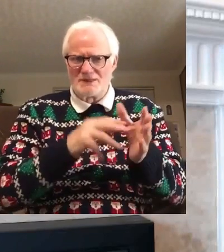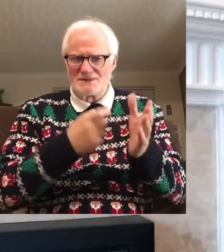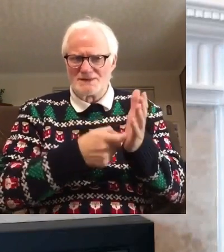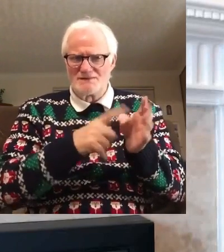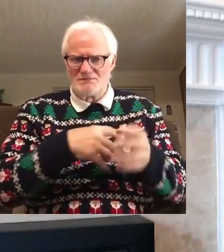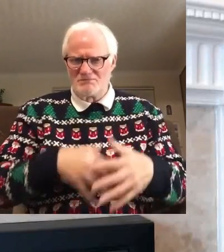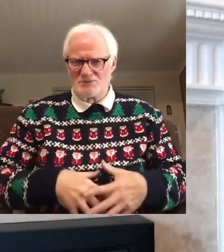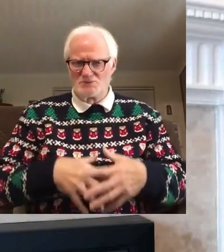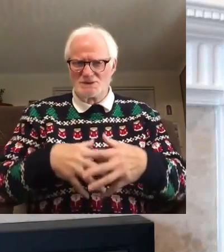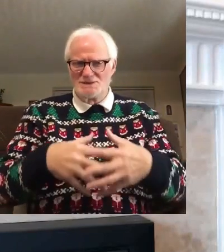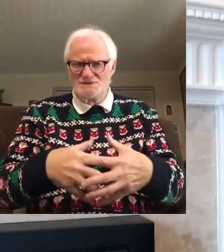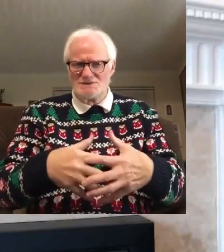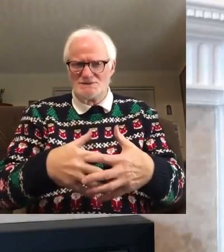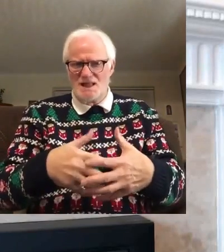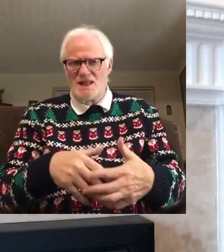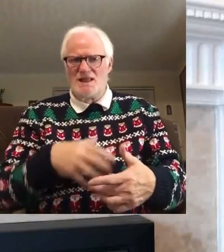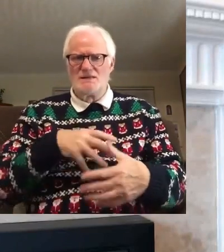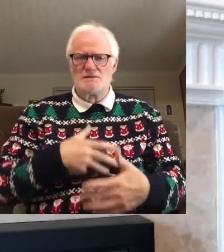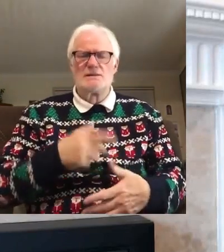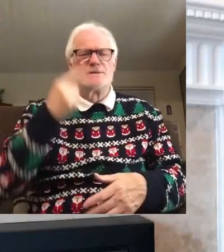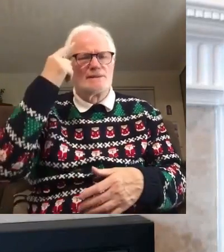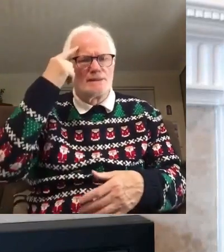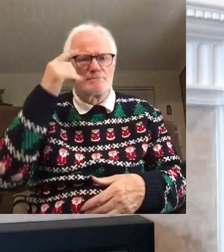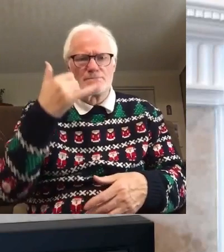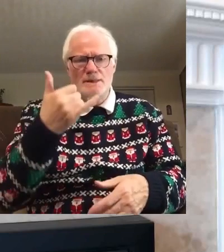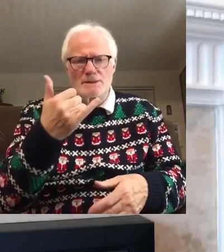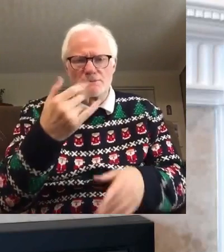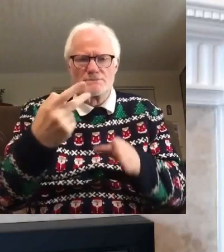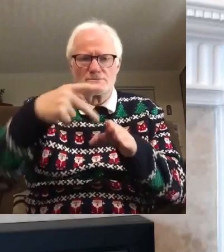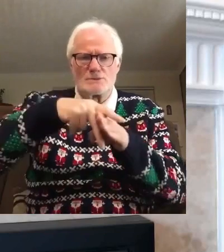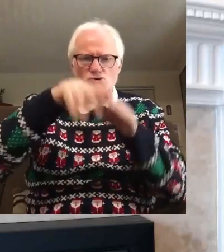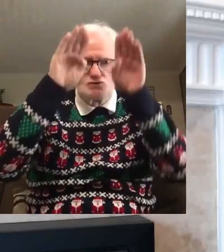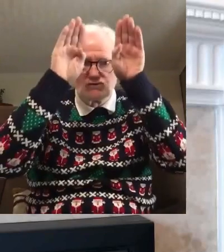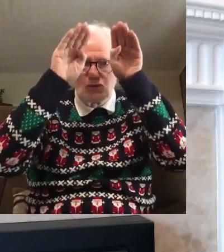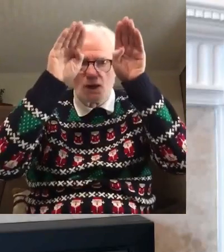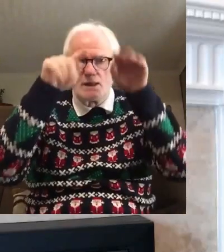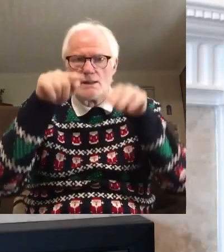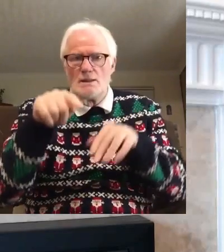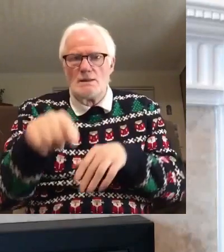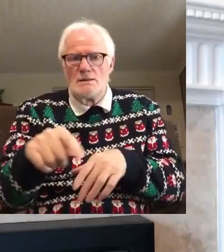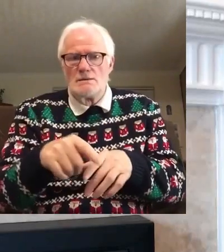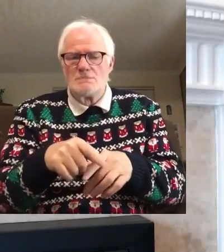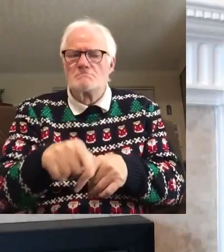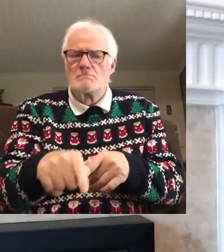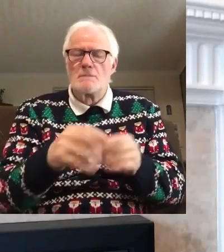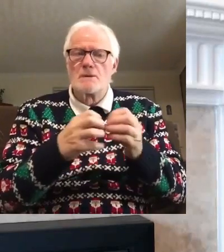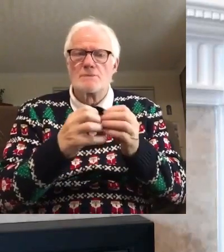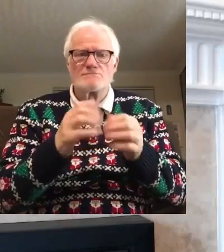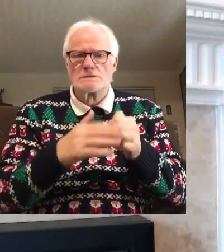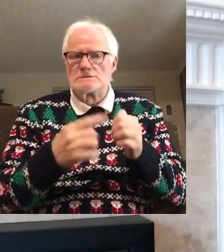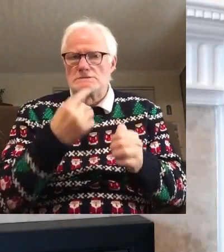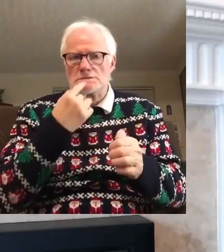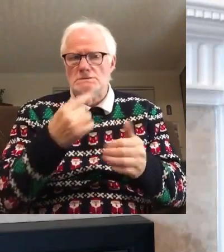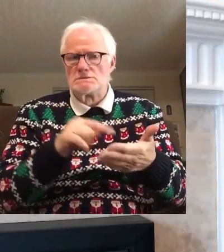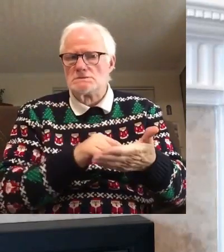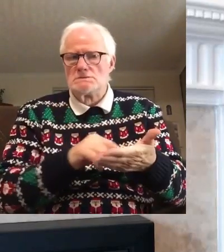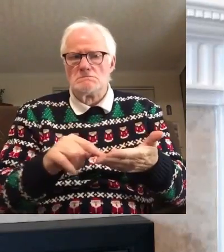had come from that small town of Bethlehem. So sometimes it's called David's town.